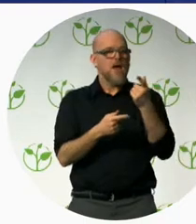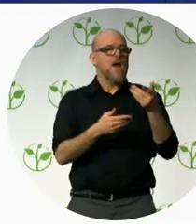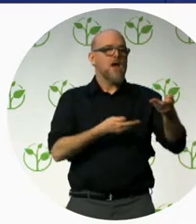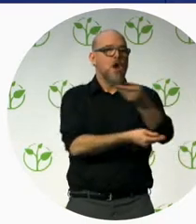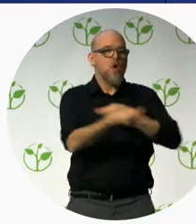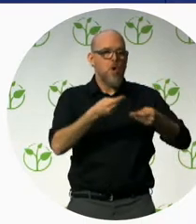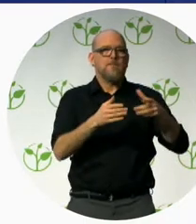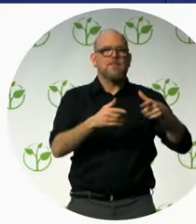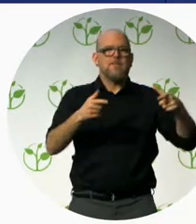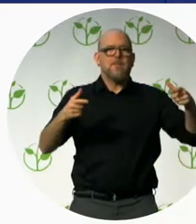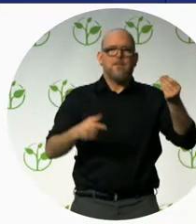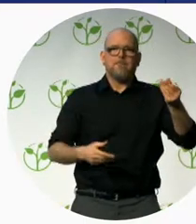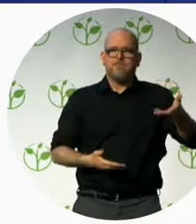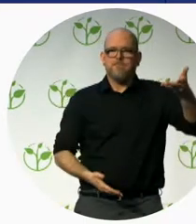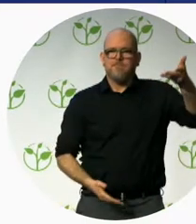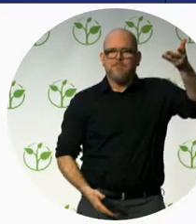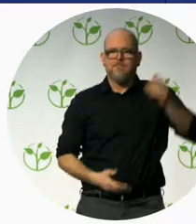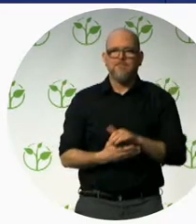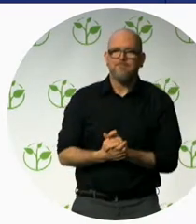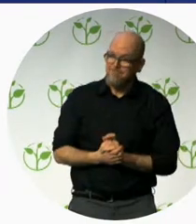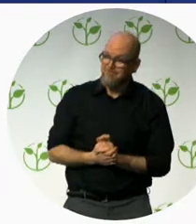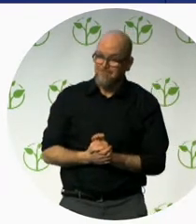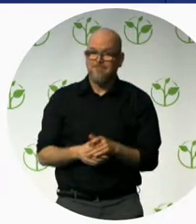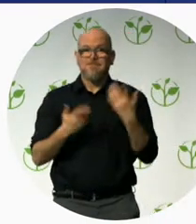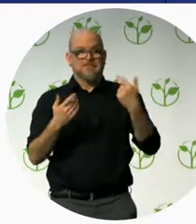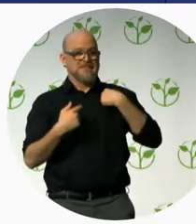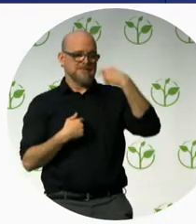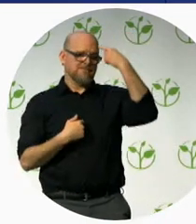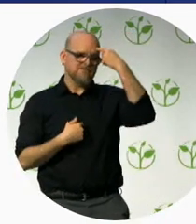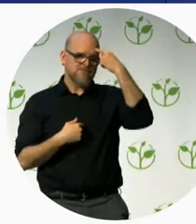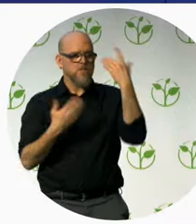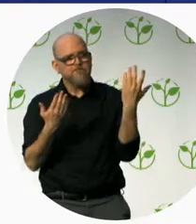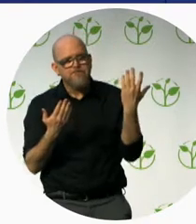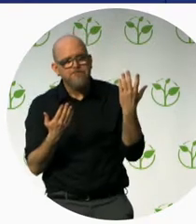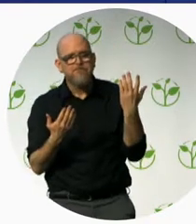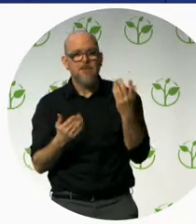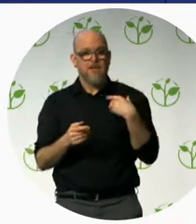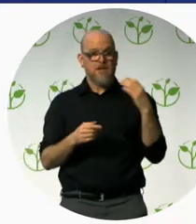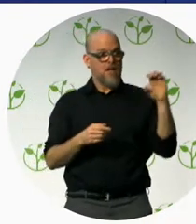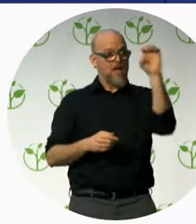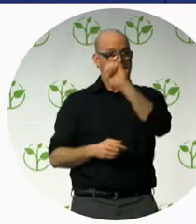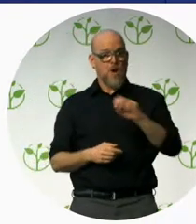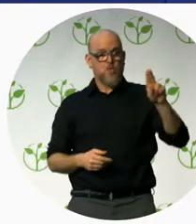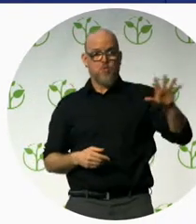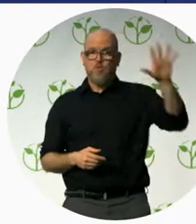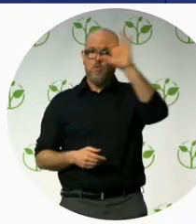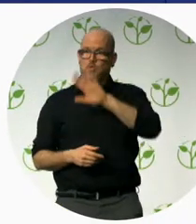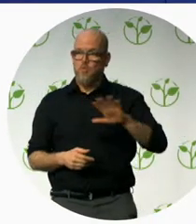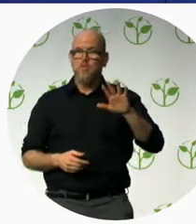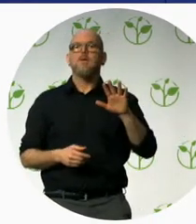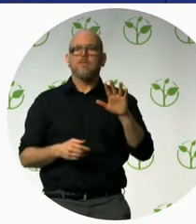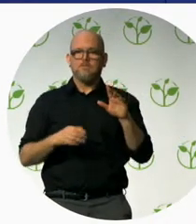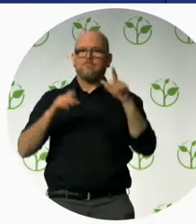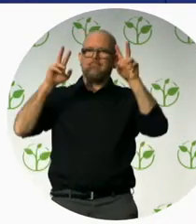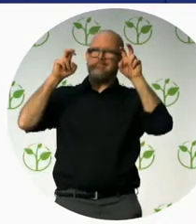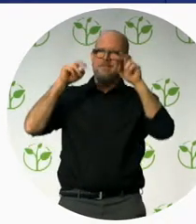I think that applying for a European Accessibility Certificate could be also an interesting possibility for